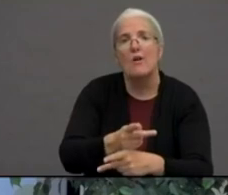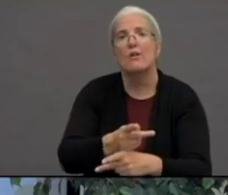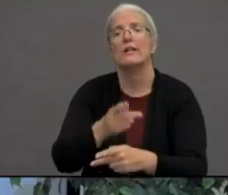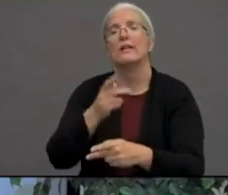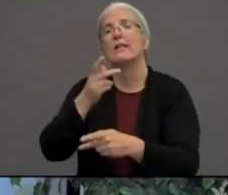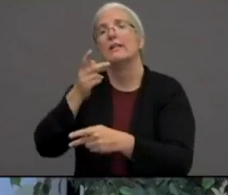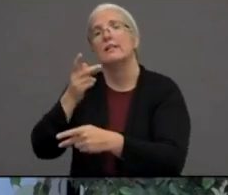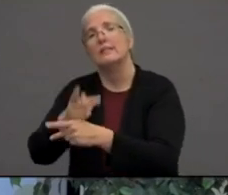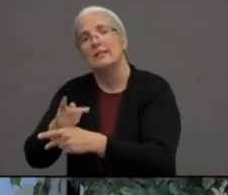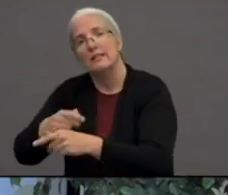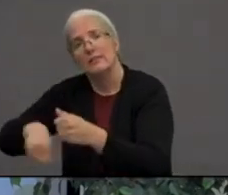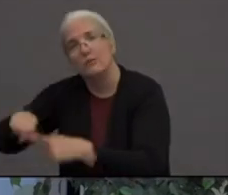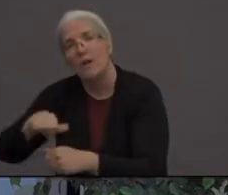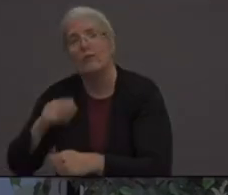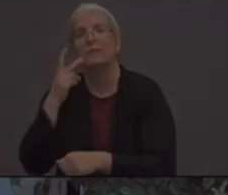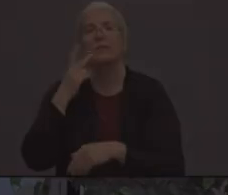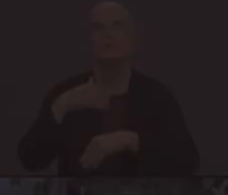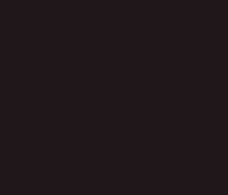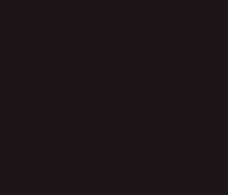next time. Great.